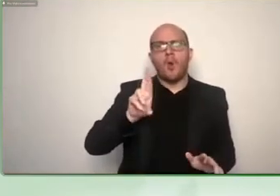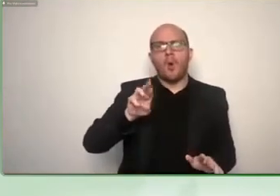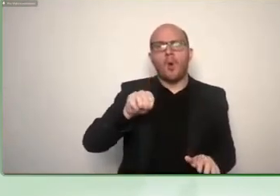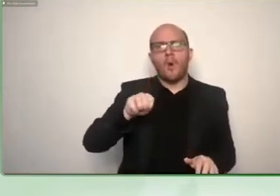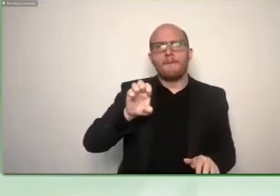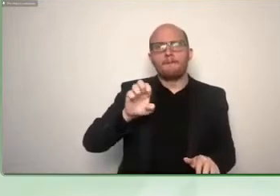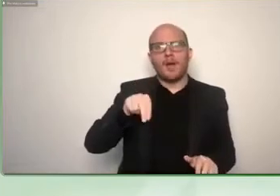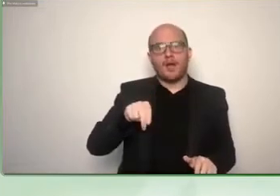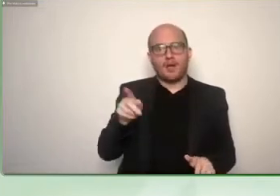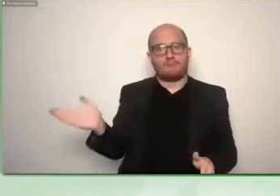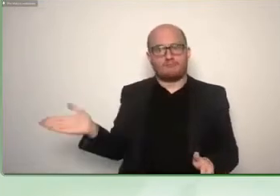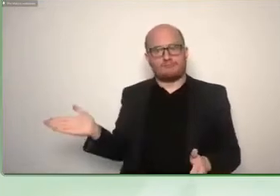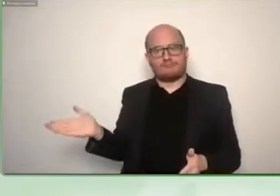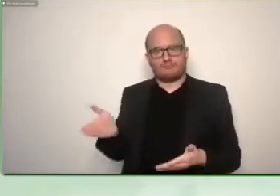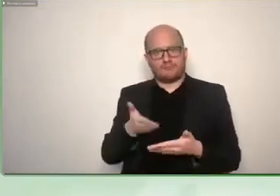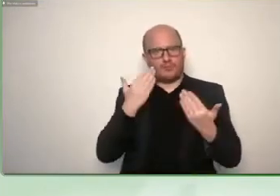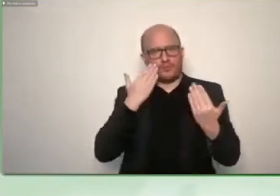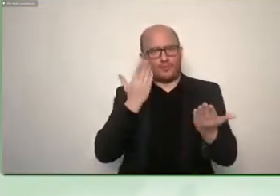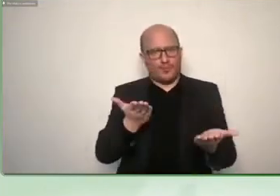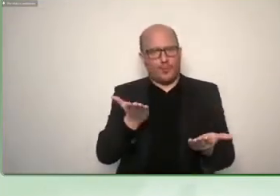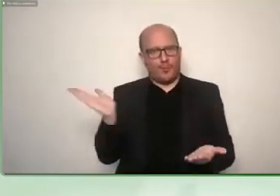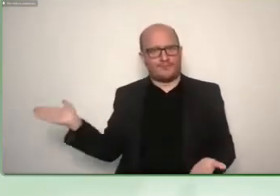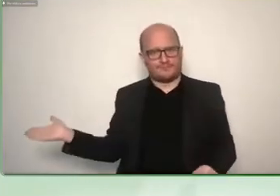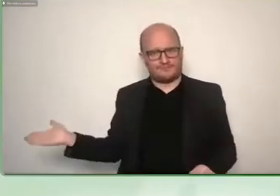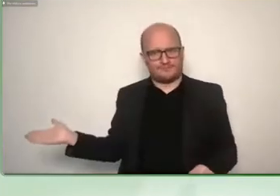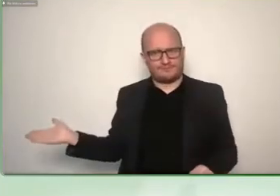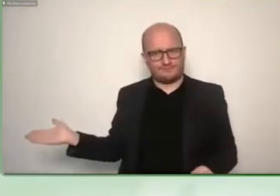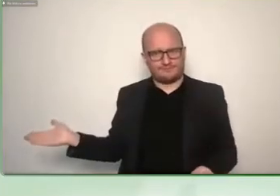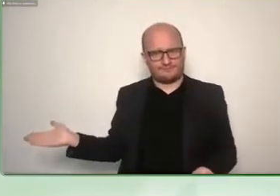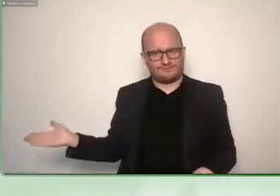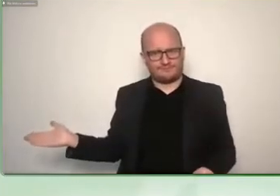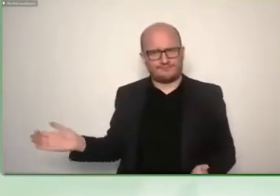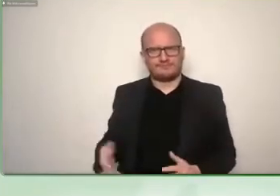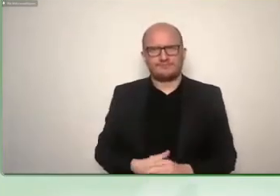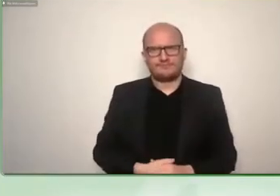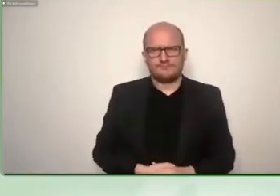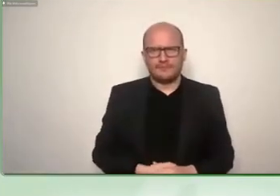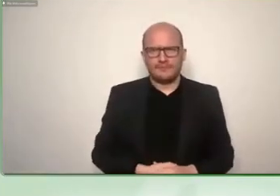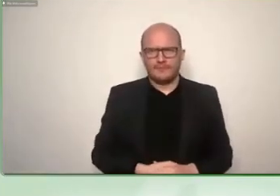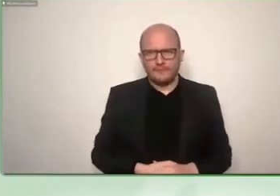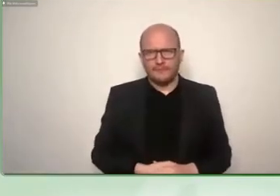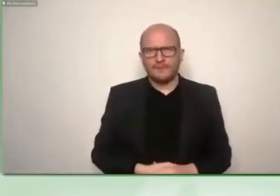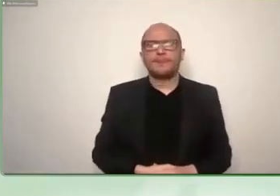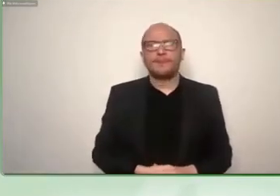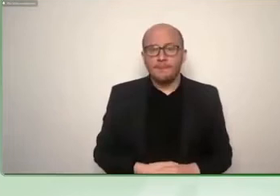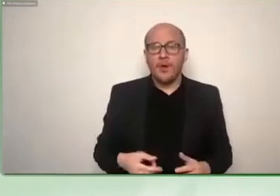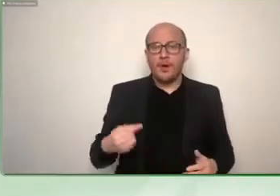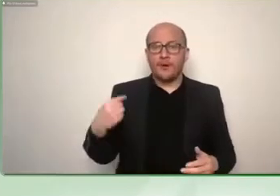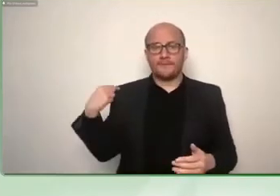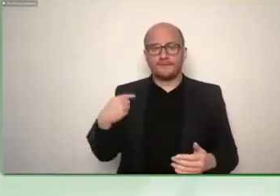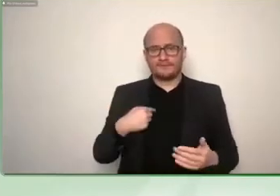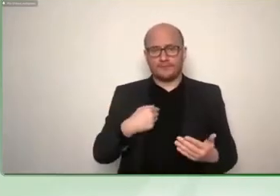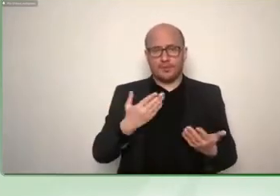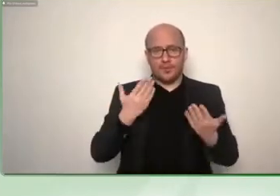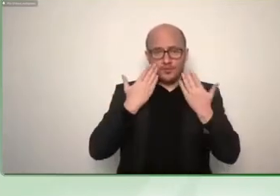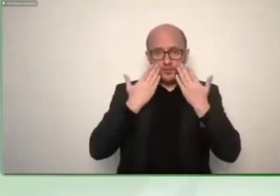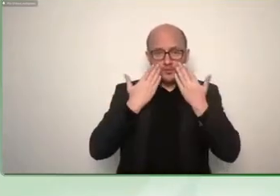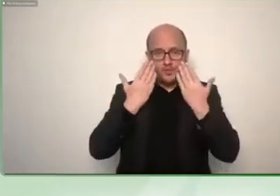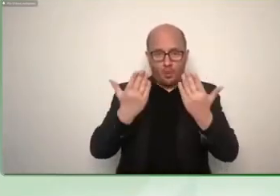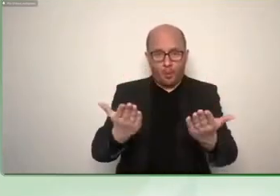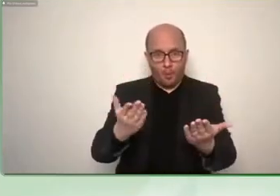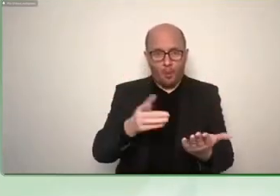so that's easy and once i have shown you how it works um